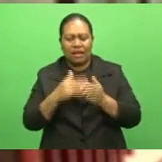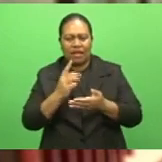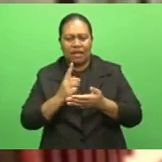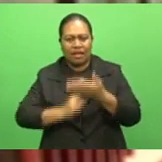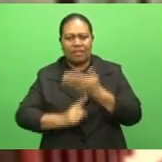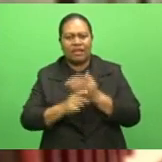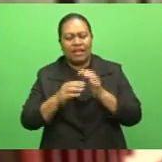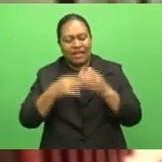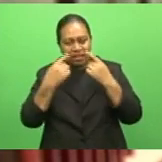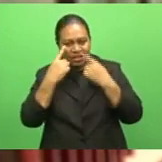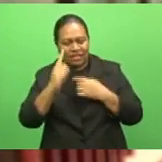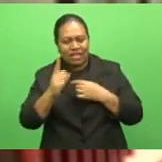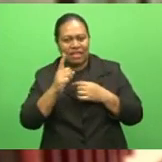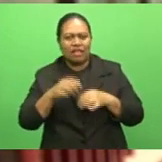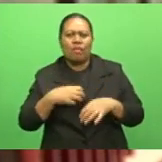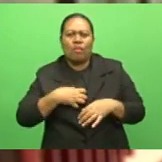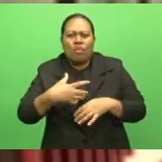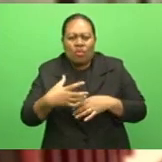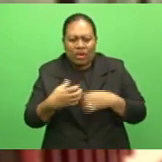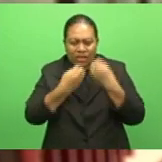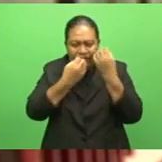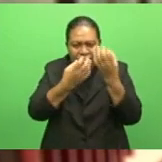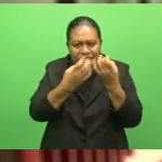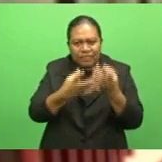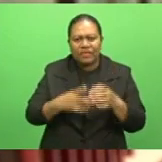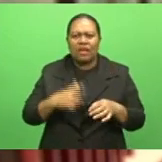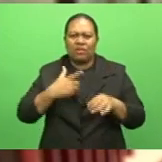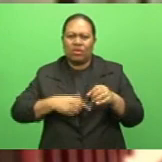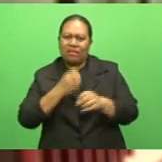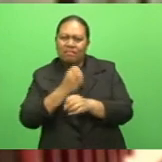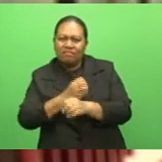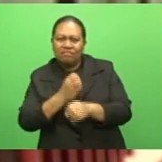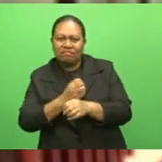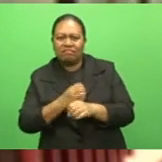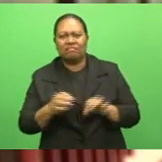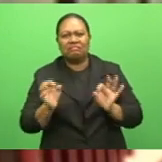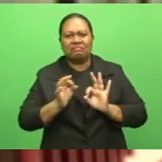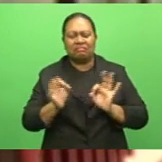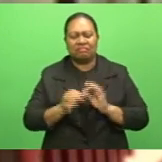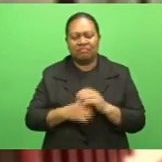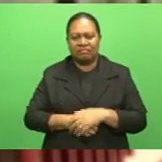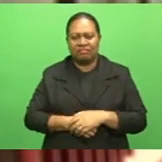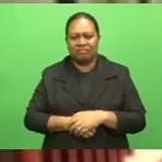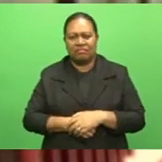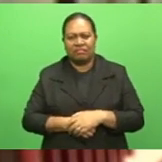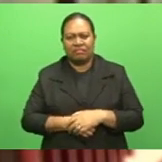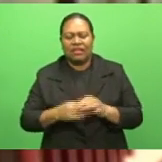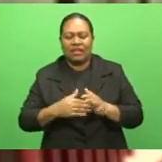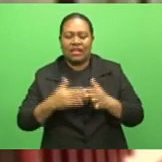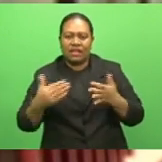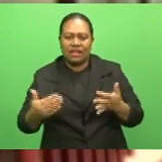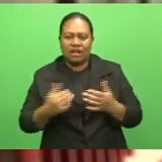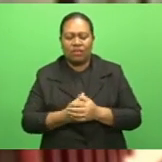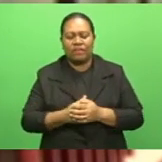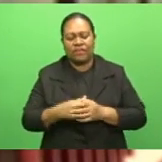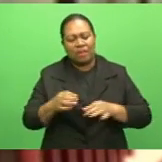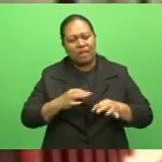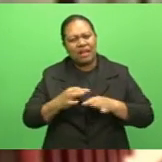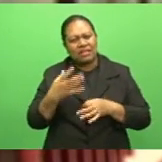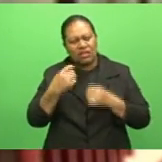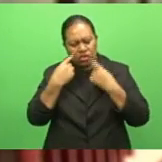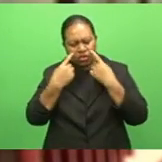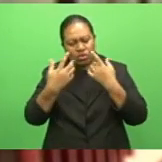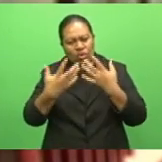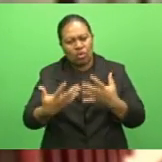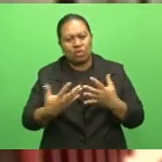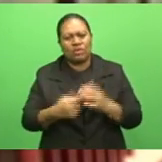to see further details on the U.S. employment situation in their jobs report later tonight. As the earlier claims report came in mixed, which